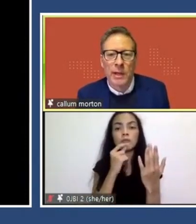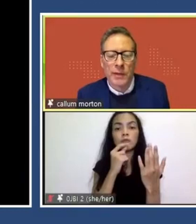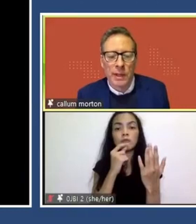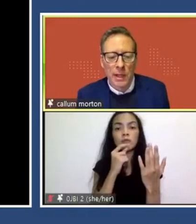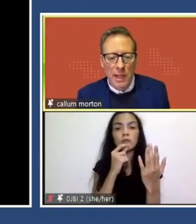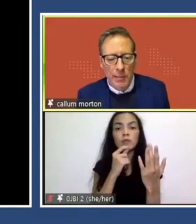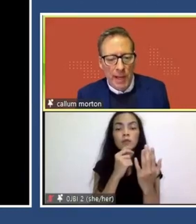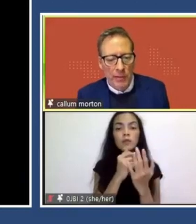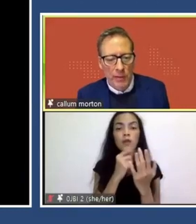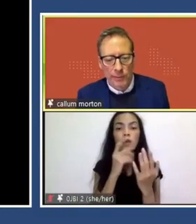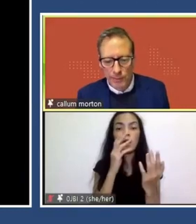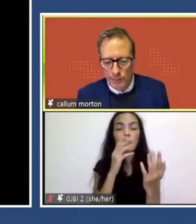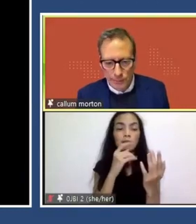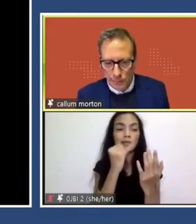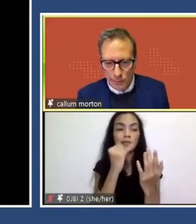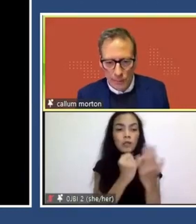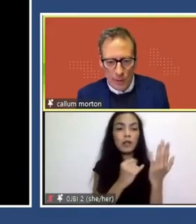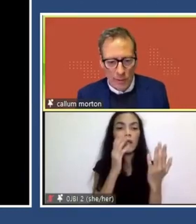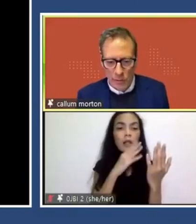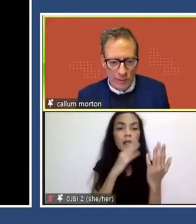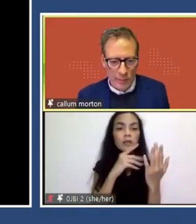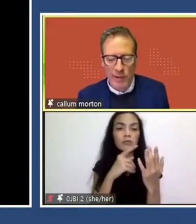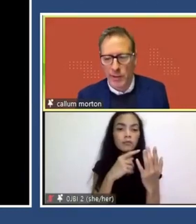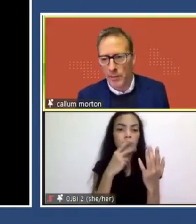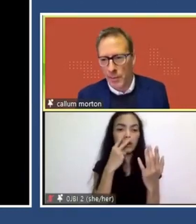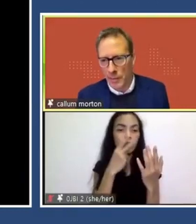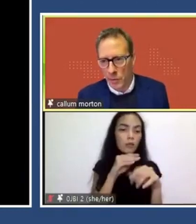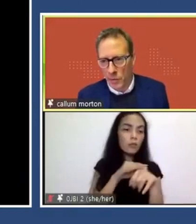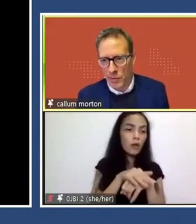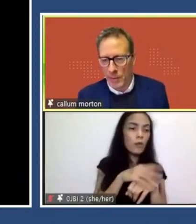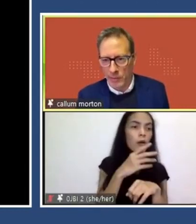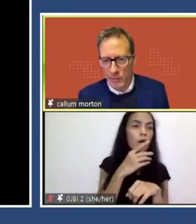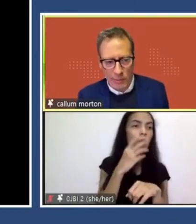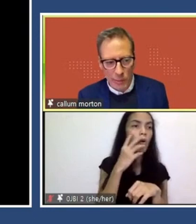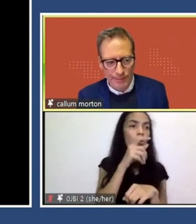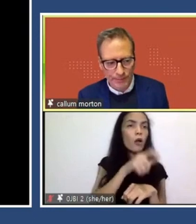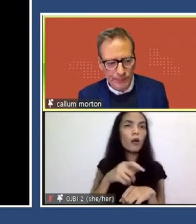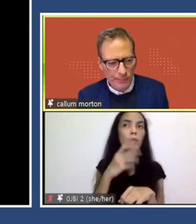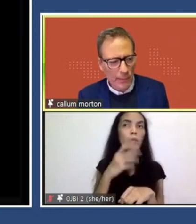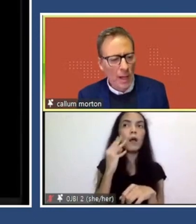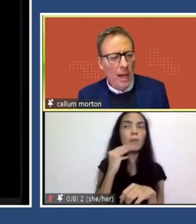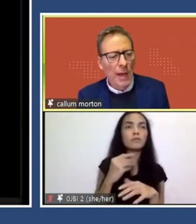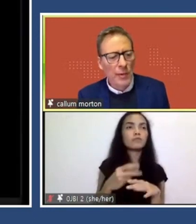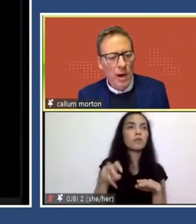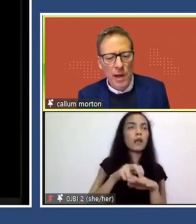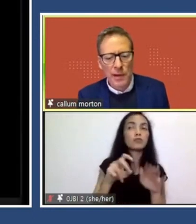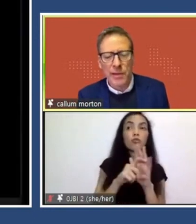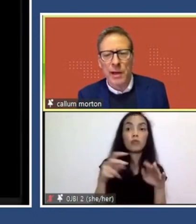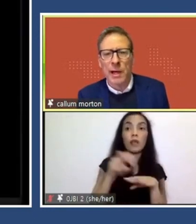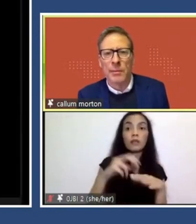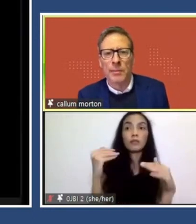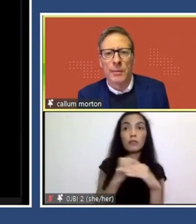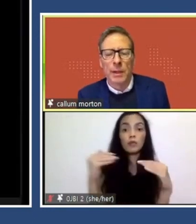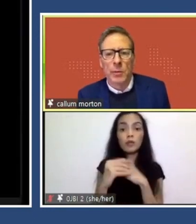recently they've been looking at the impact of user experience and the choice of public transport. And